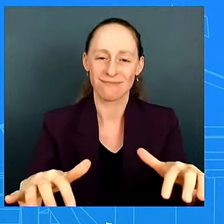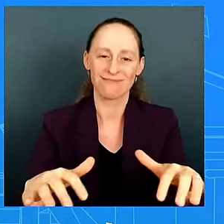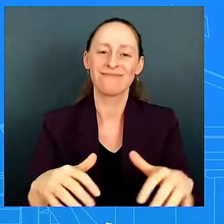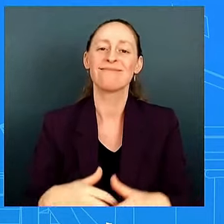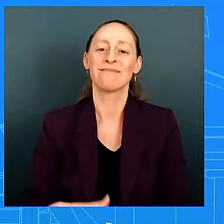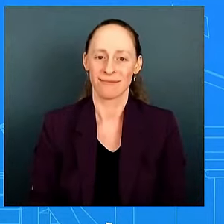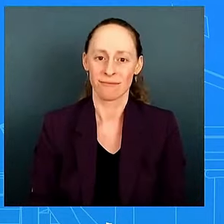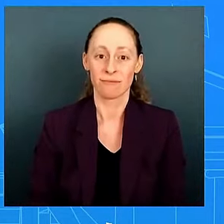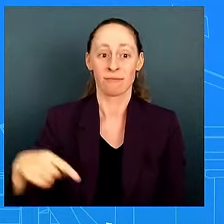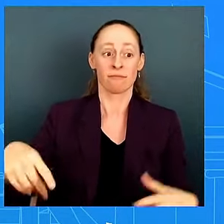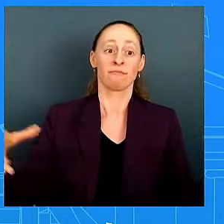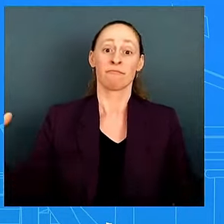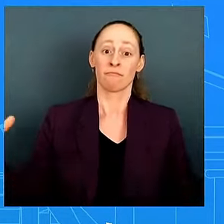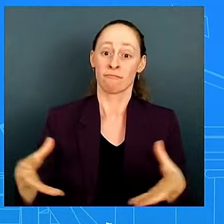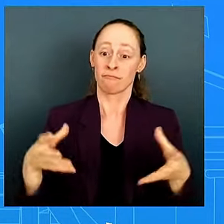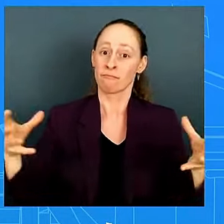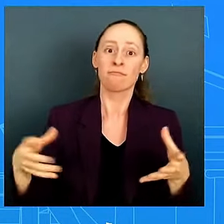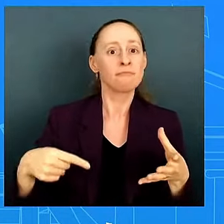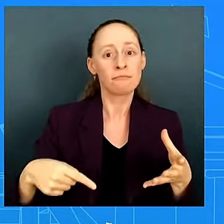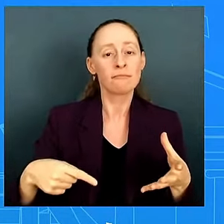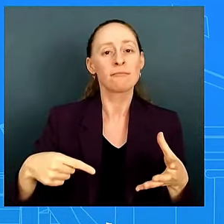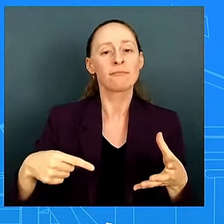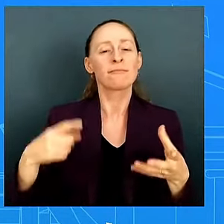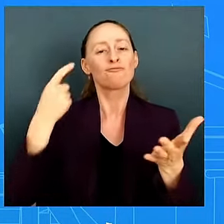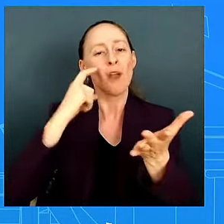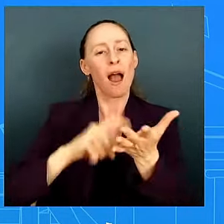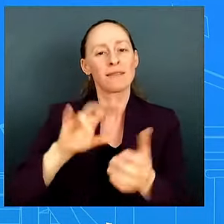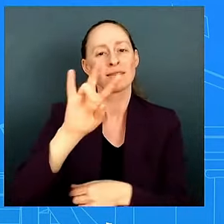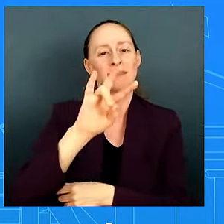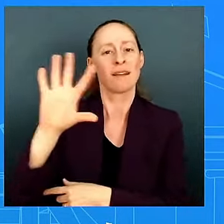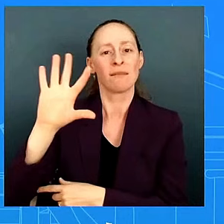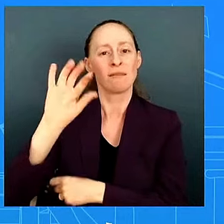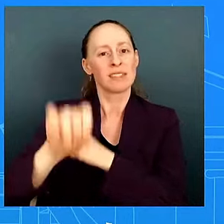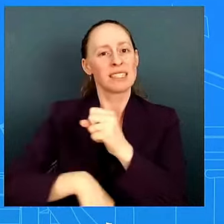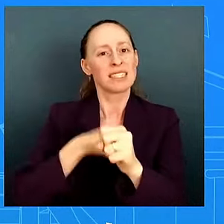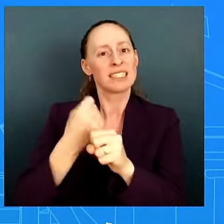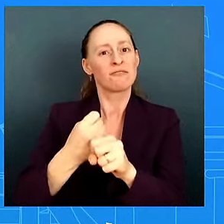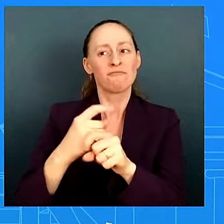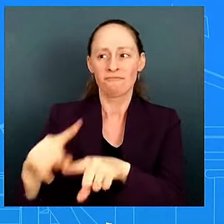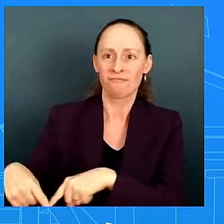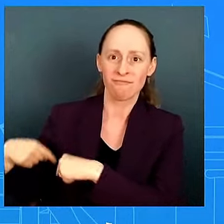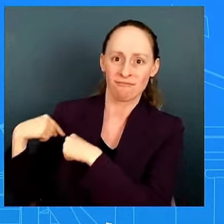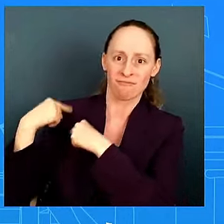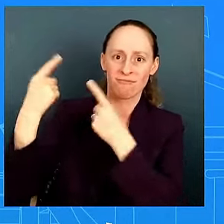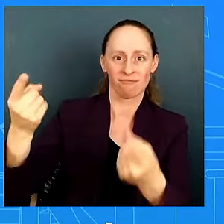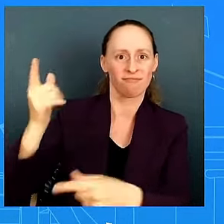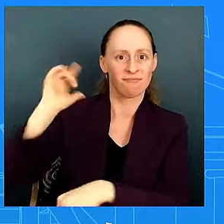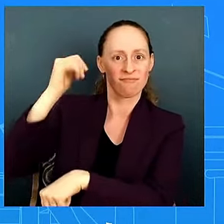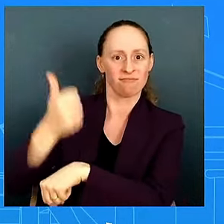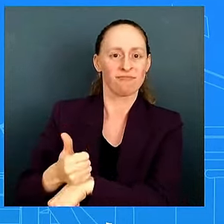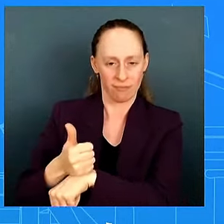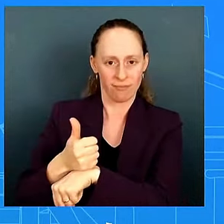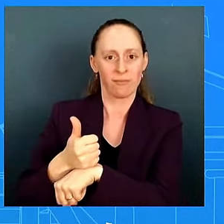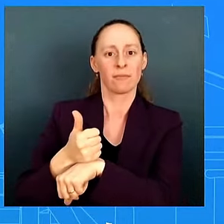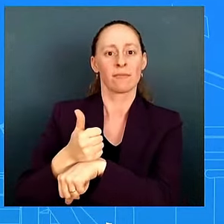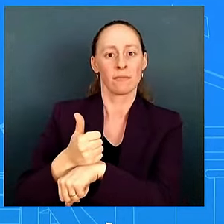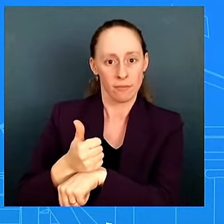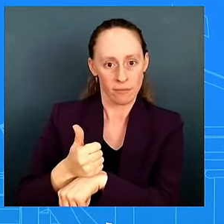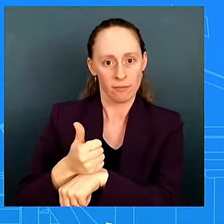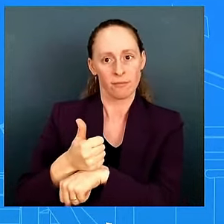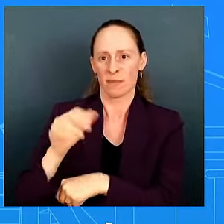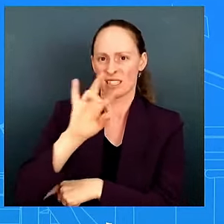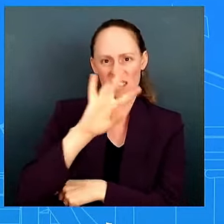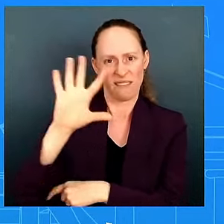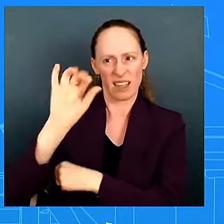founding so for 75 years nato has kept us and the world safer and under the president's leadership this president's leadership our alliance is stronger